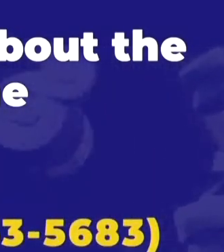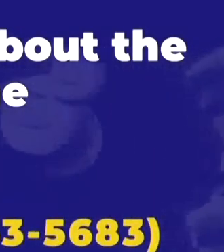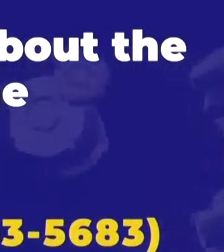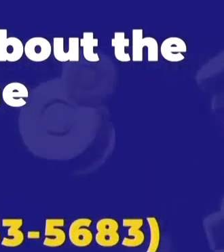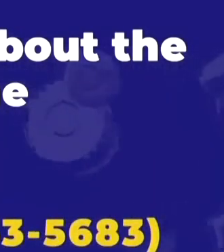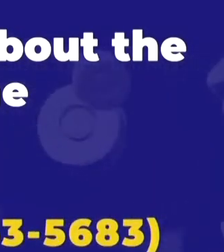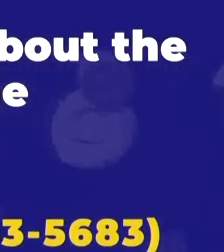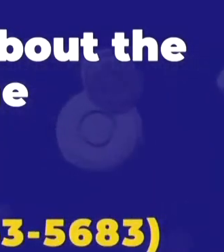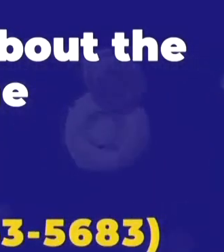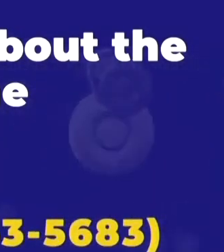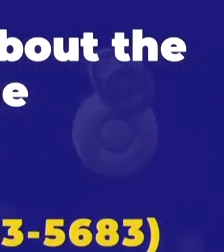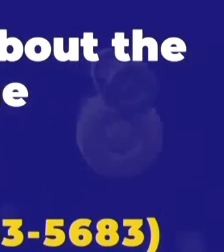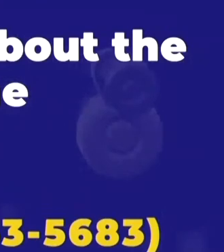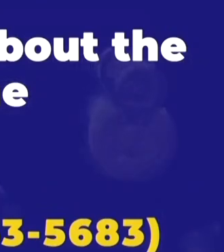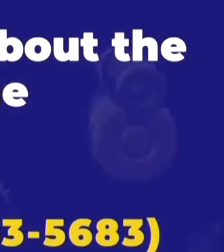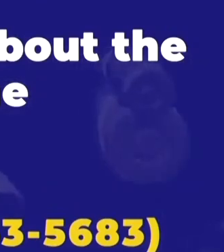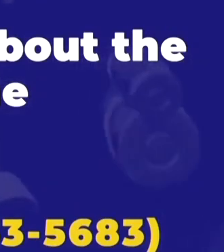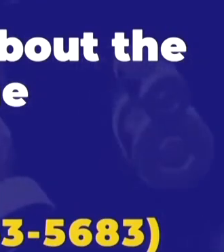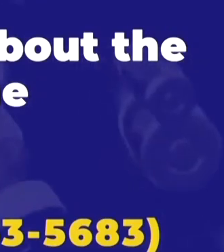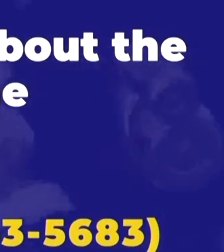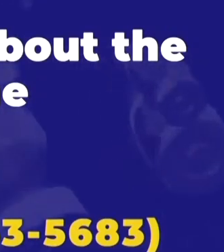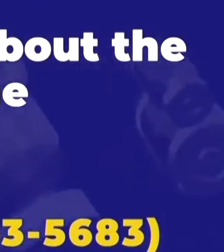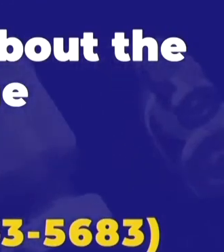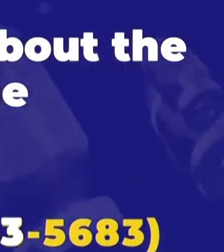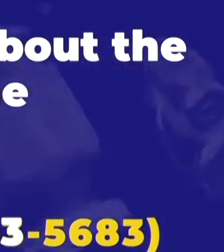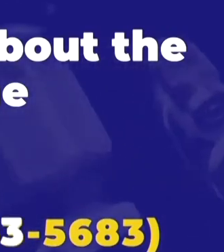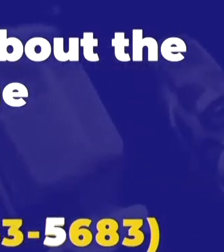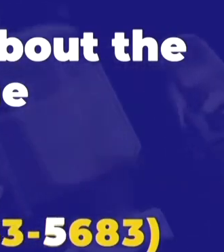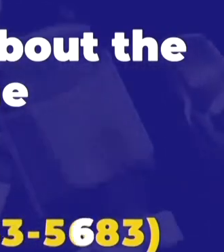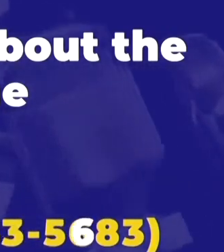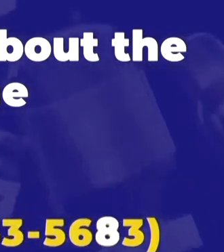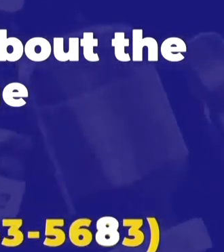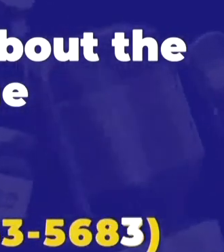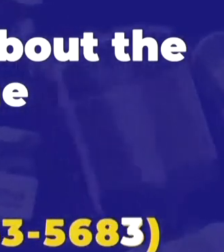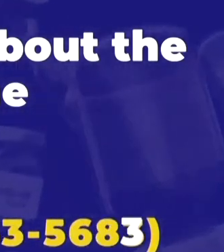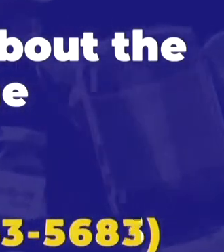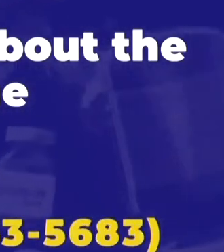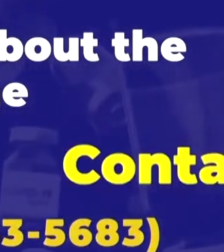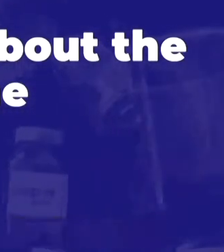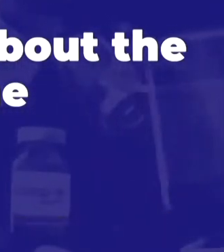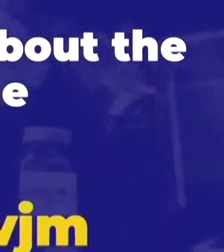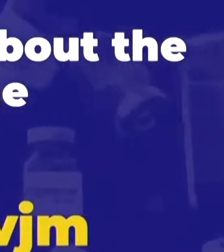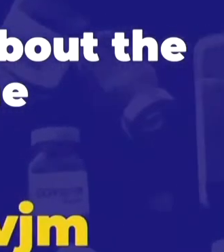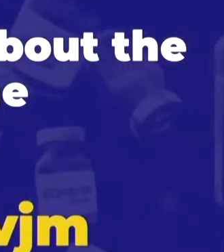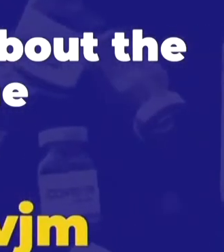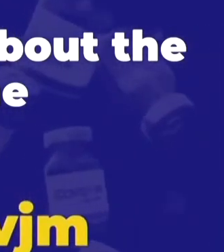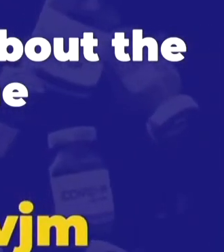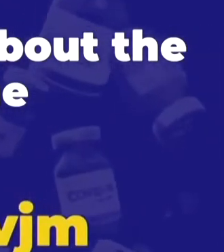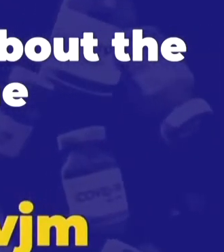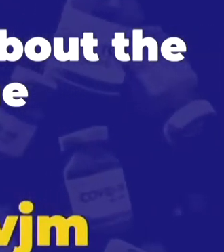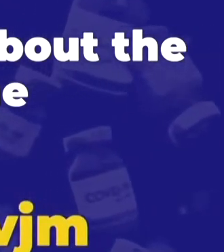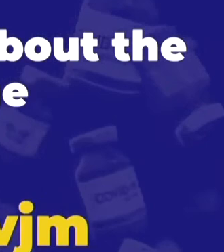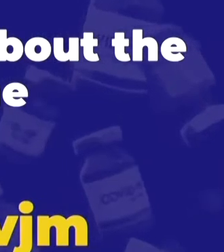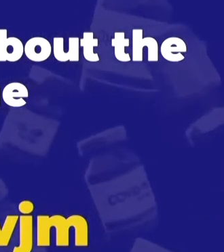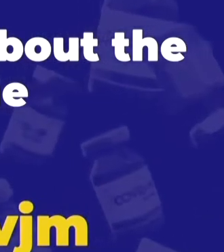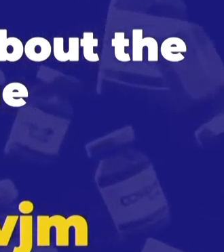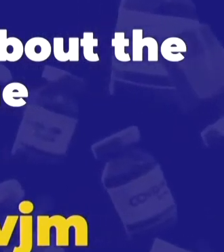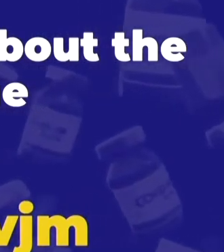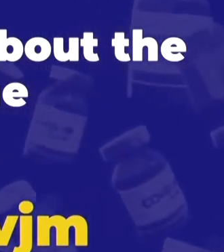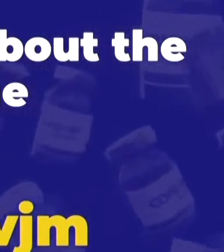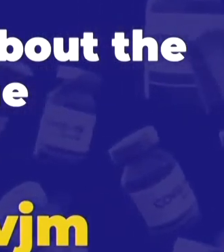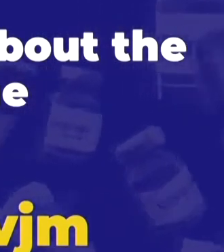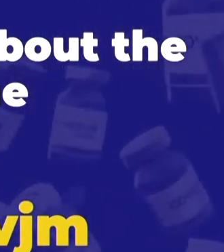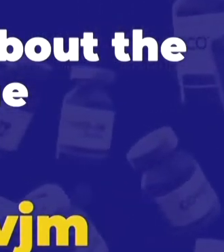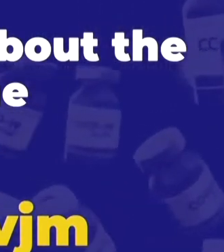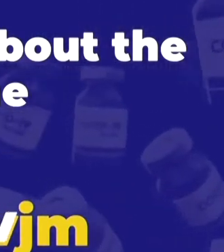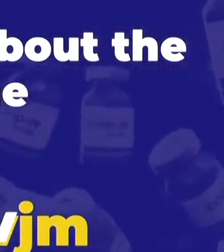888-1-LOVE. That's 888-663-5683. Follow us on social media at the M